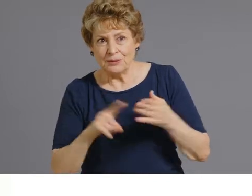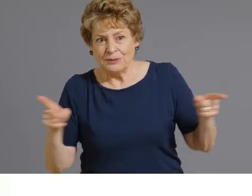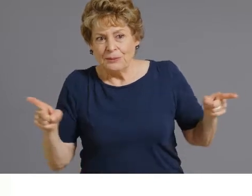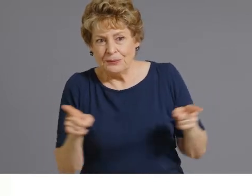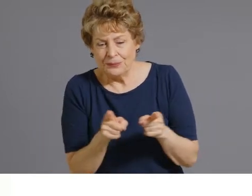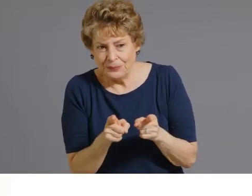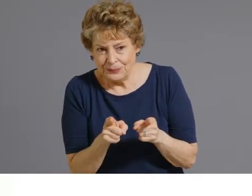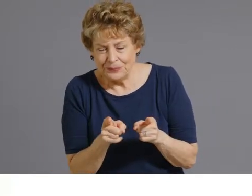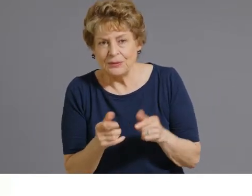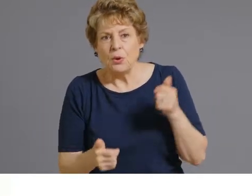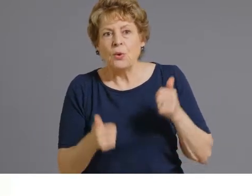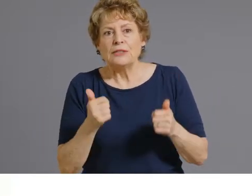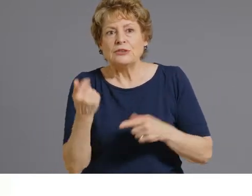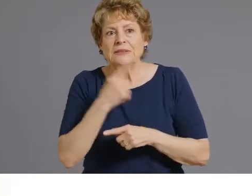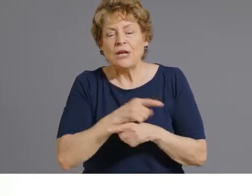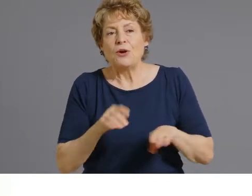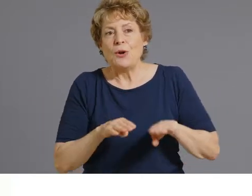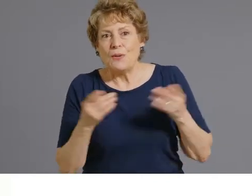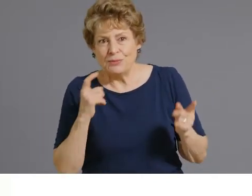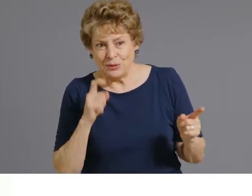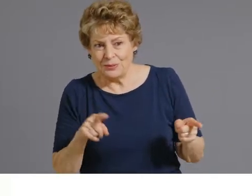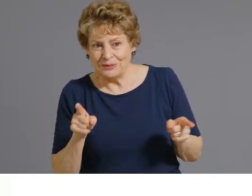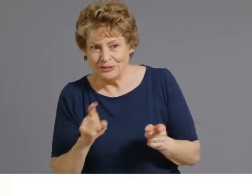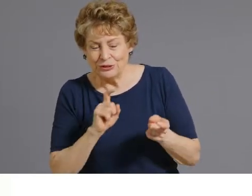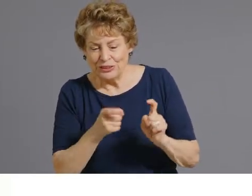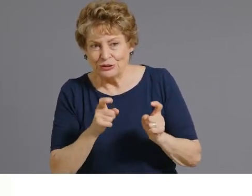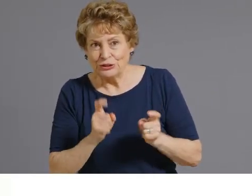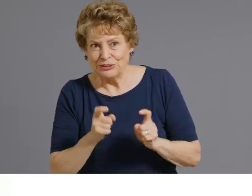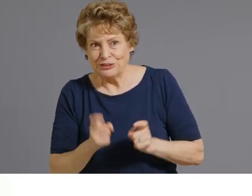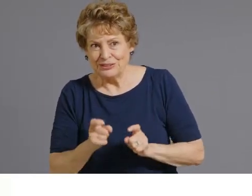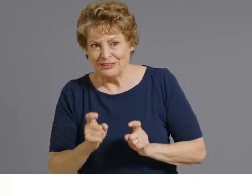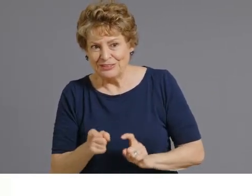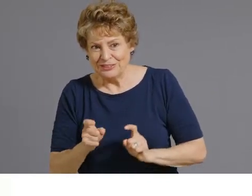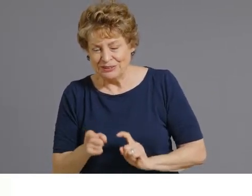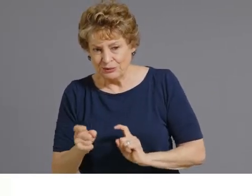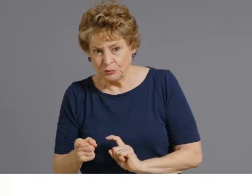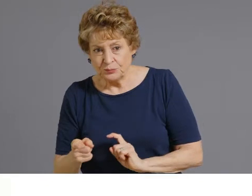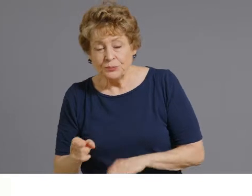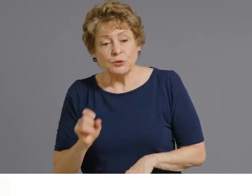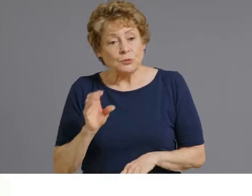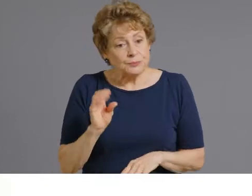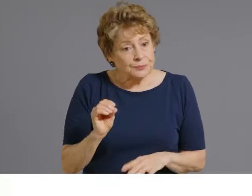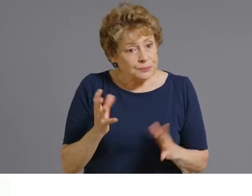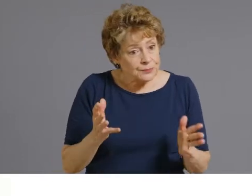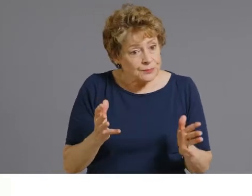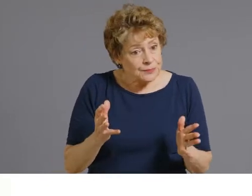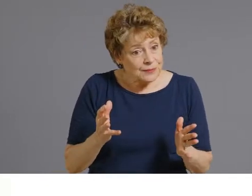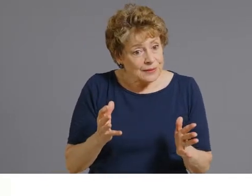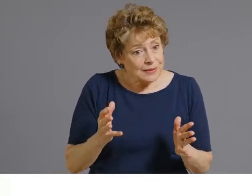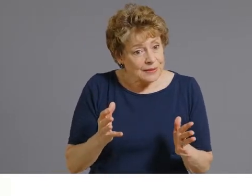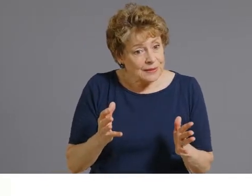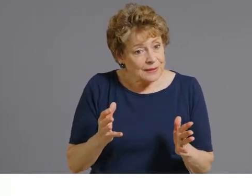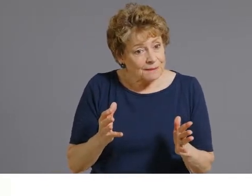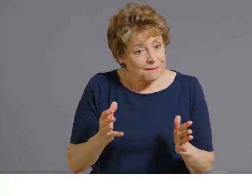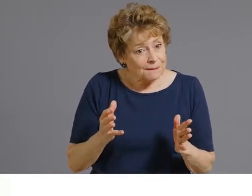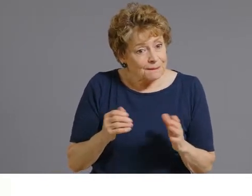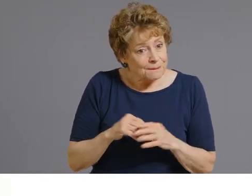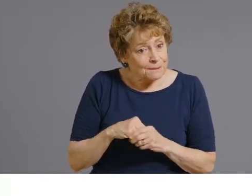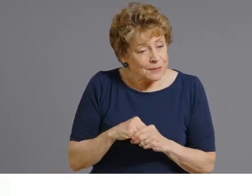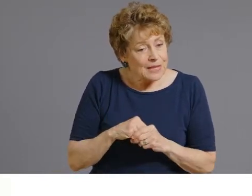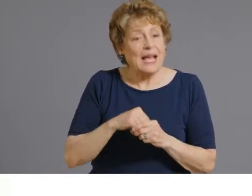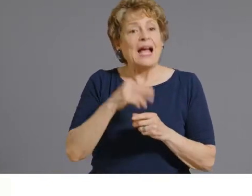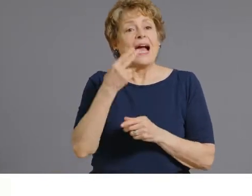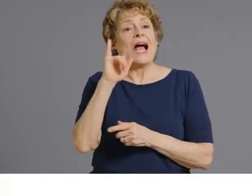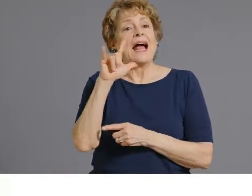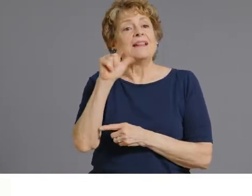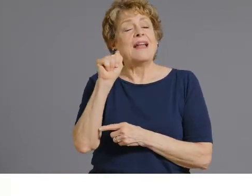were operating. So you can see that Gila River arena is open daily from 7am to 5pm except for a couple of blackout dates